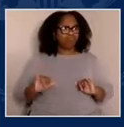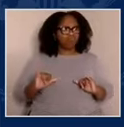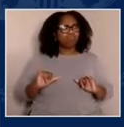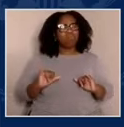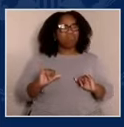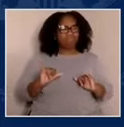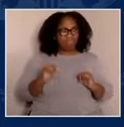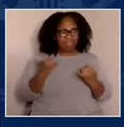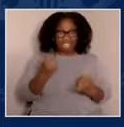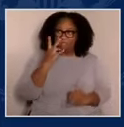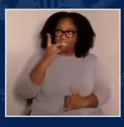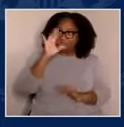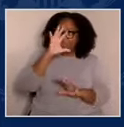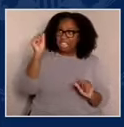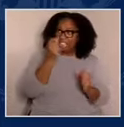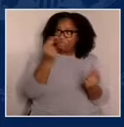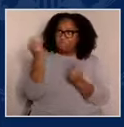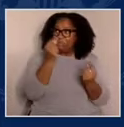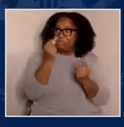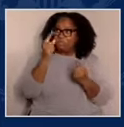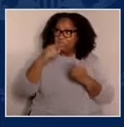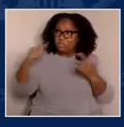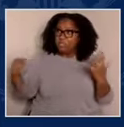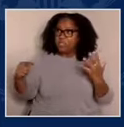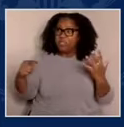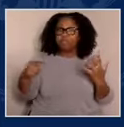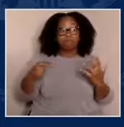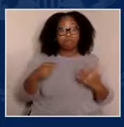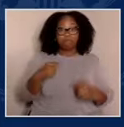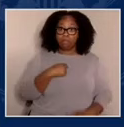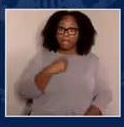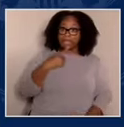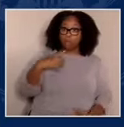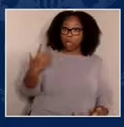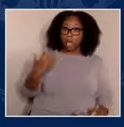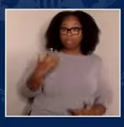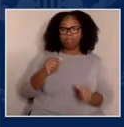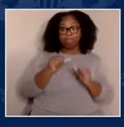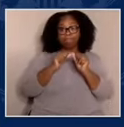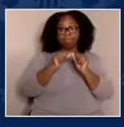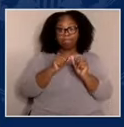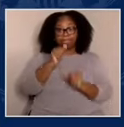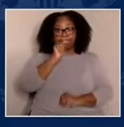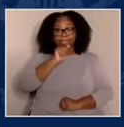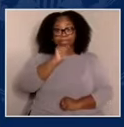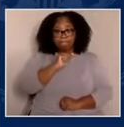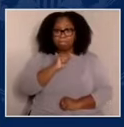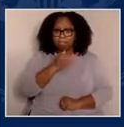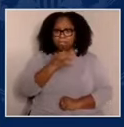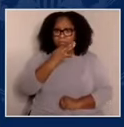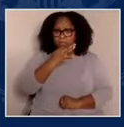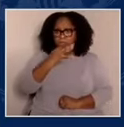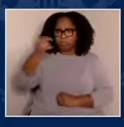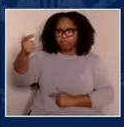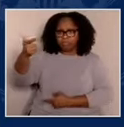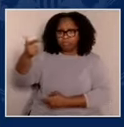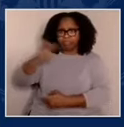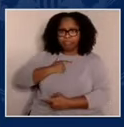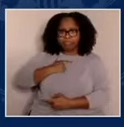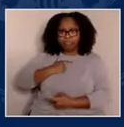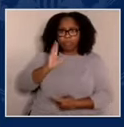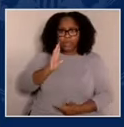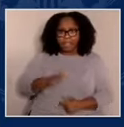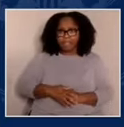church. Hang on. I'm on my way. That's what I say to them. Not a joke. And what the president is doing now is,